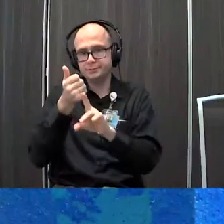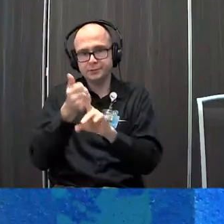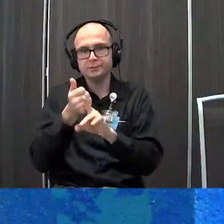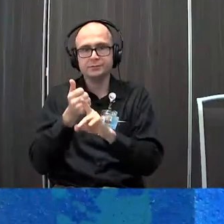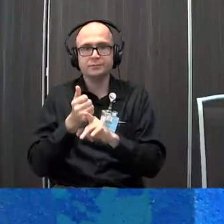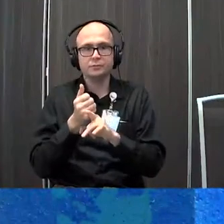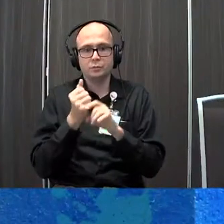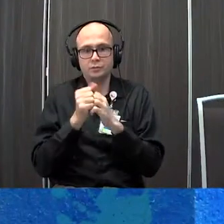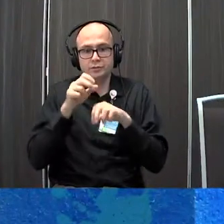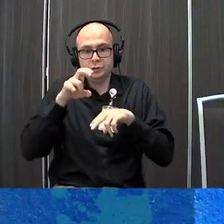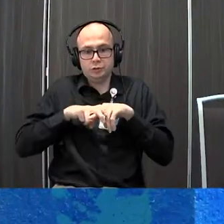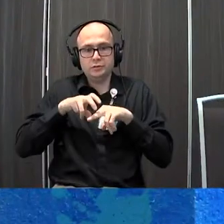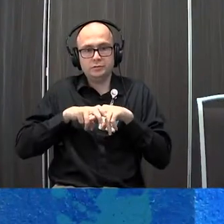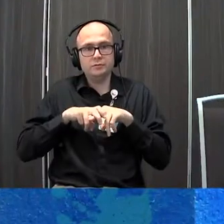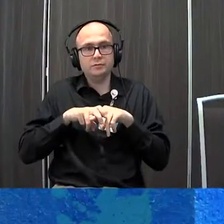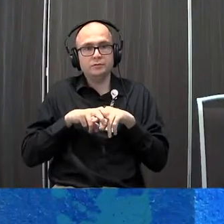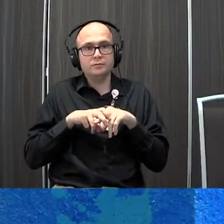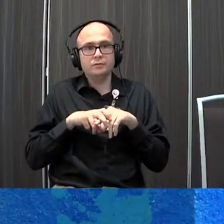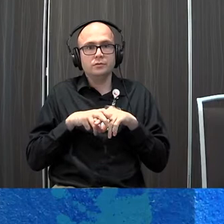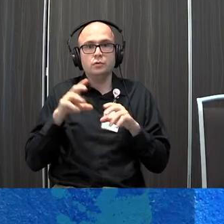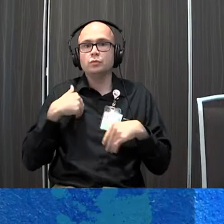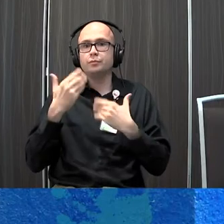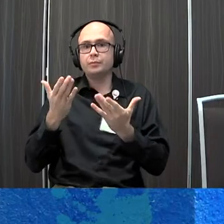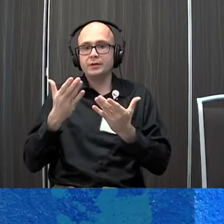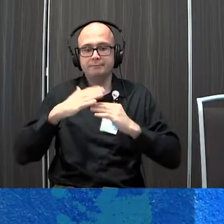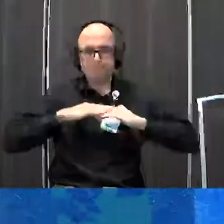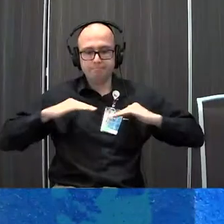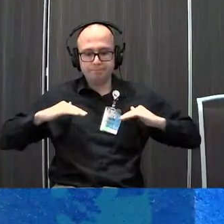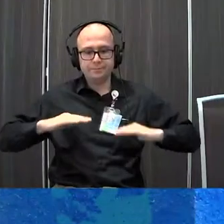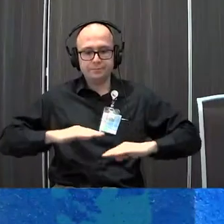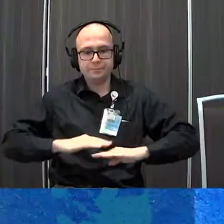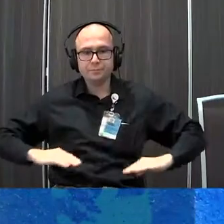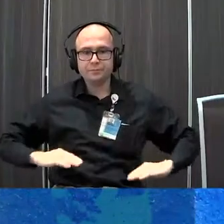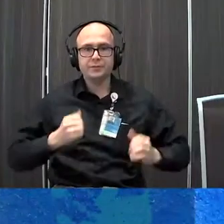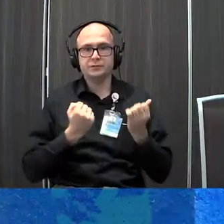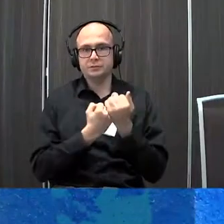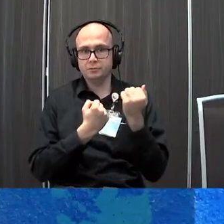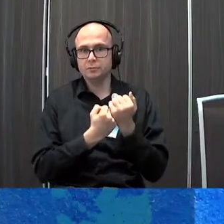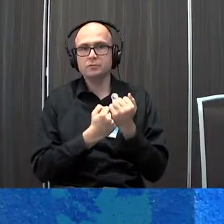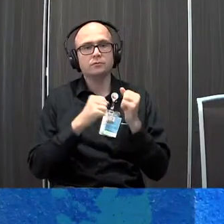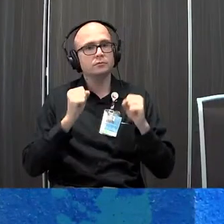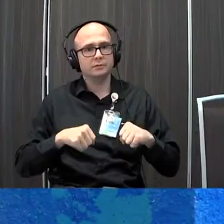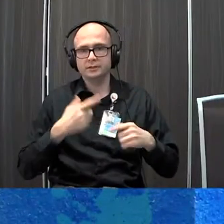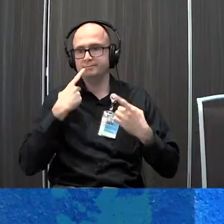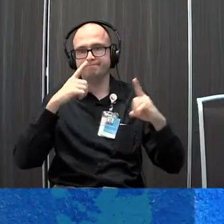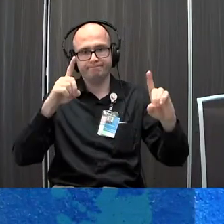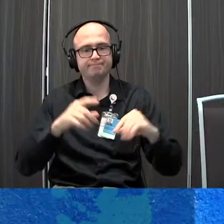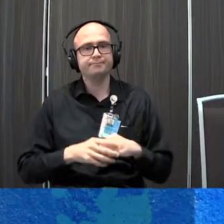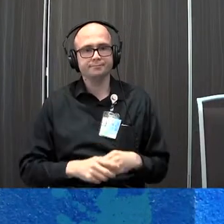standard chair and when we provide additional lateral supports, trunk supports, and pelvic stability they have much more success